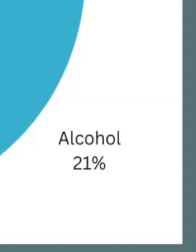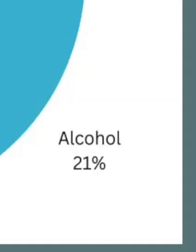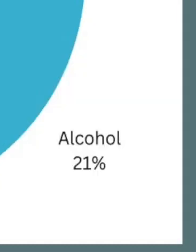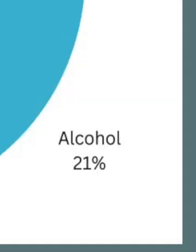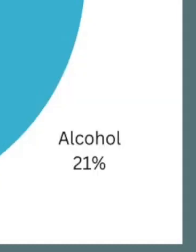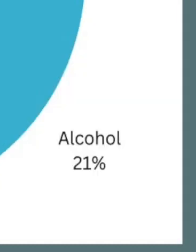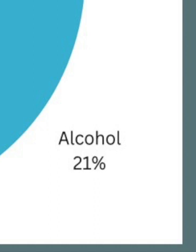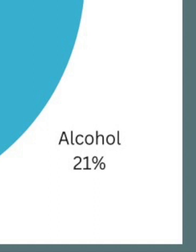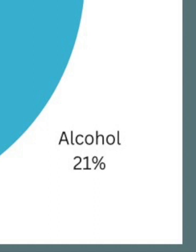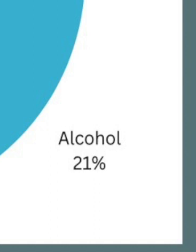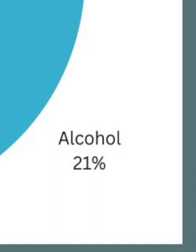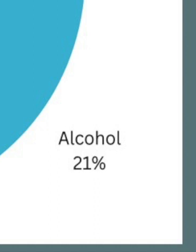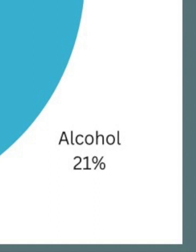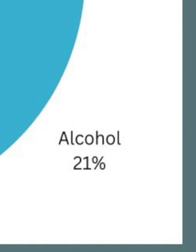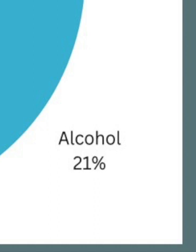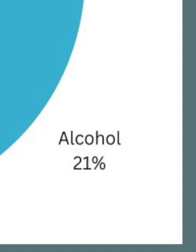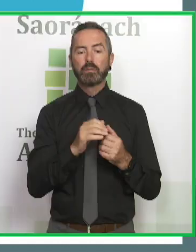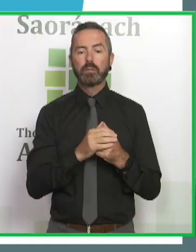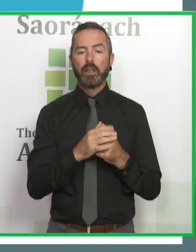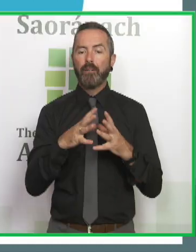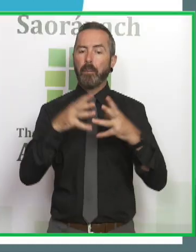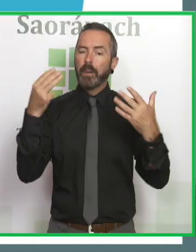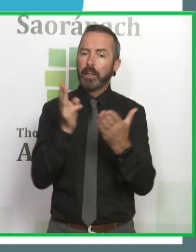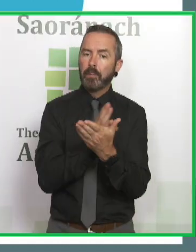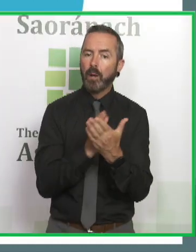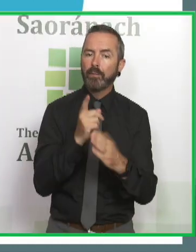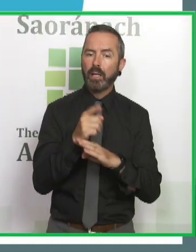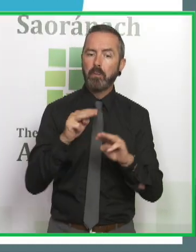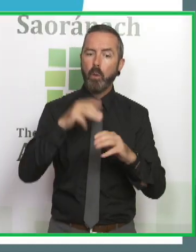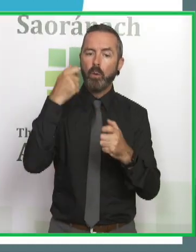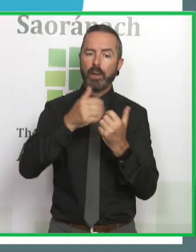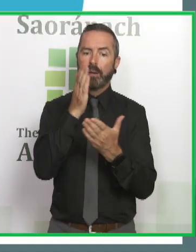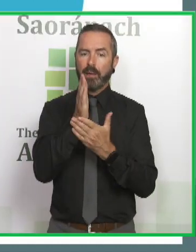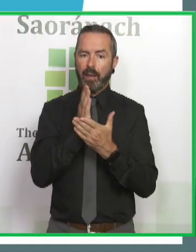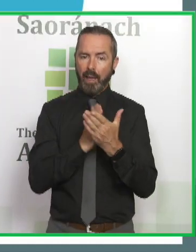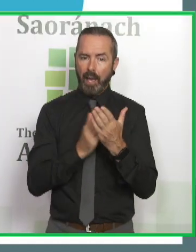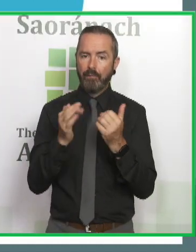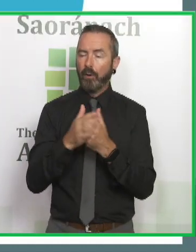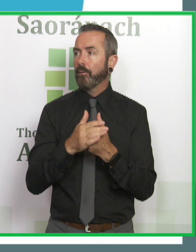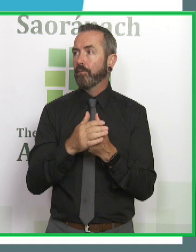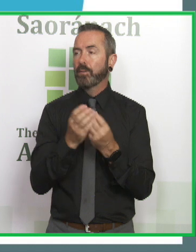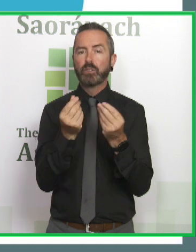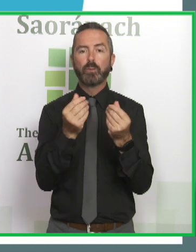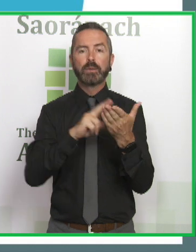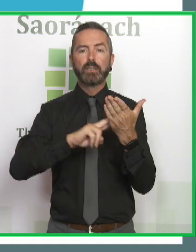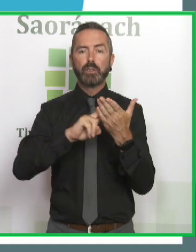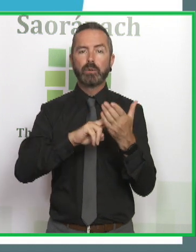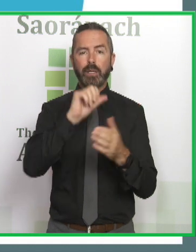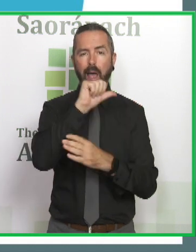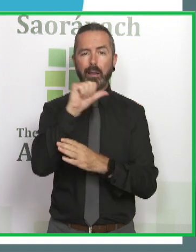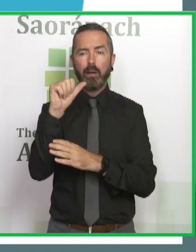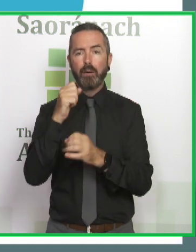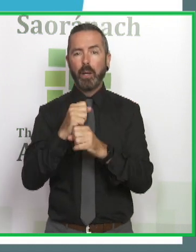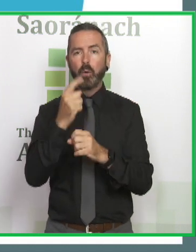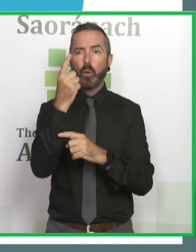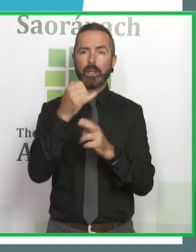drugs play a really large part of that, and they're more than half of the substance use that we see, alcohol being about